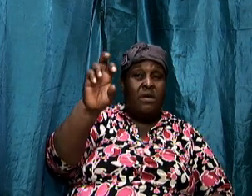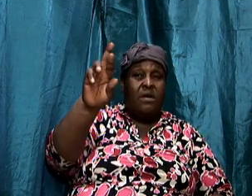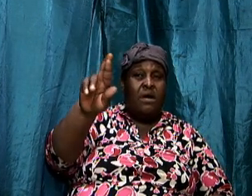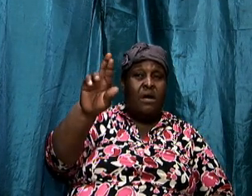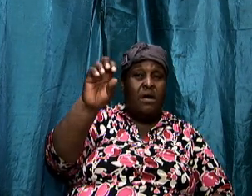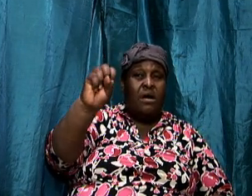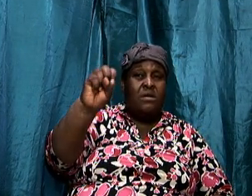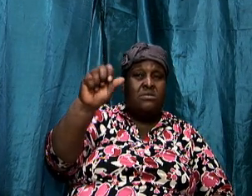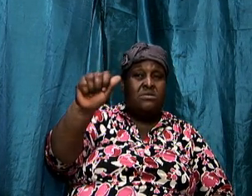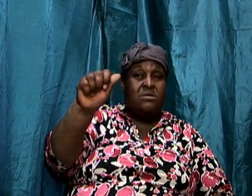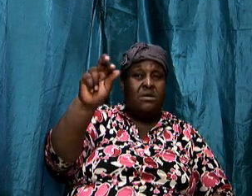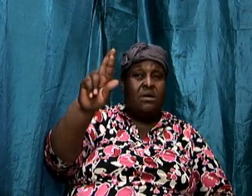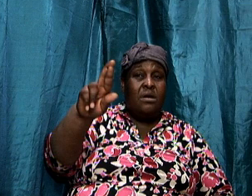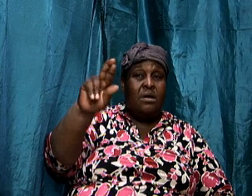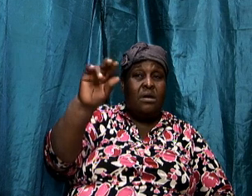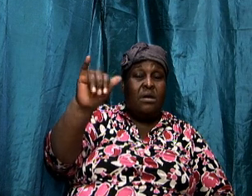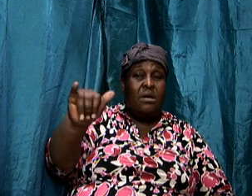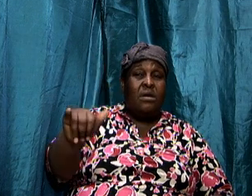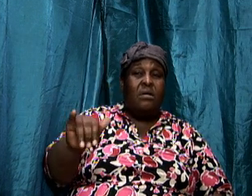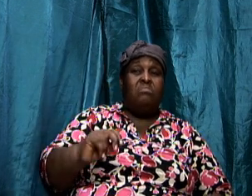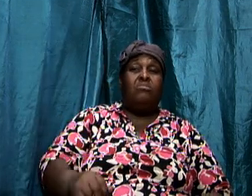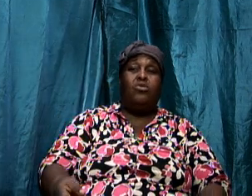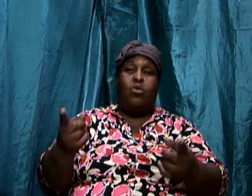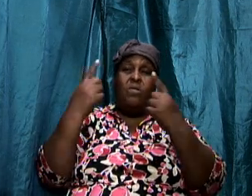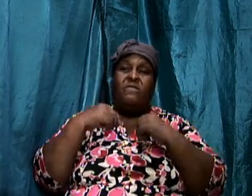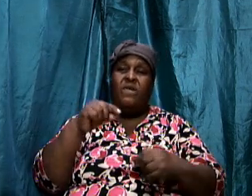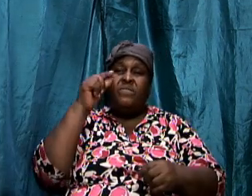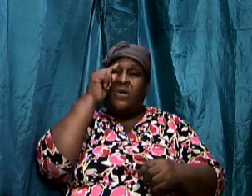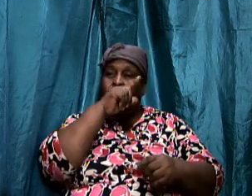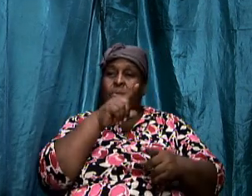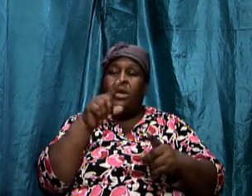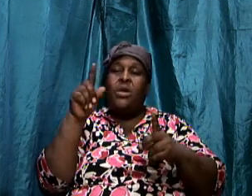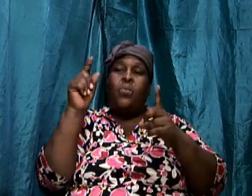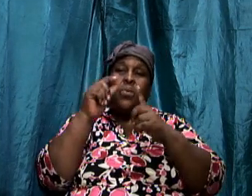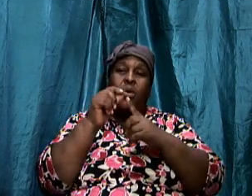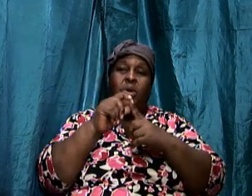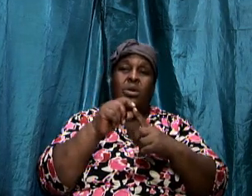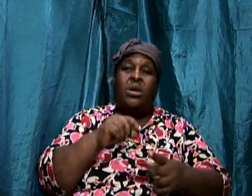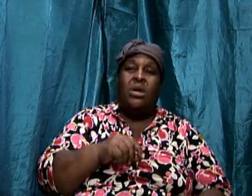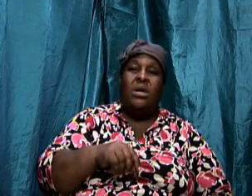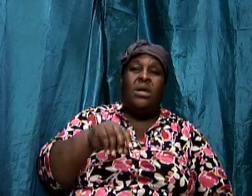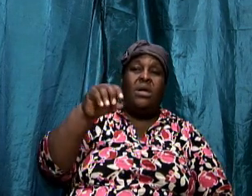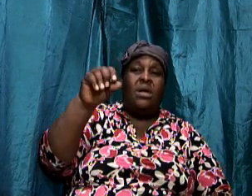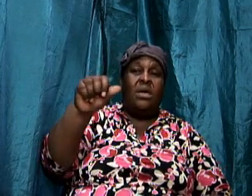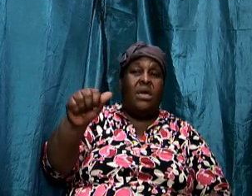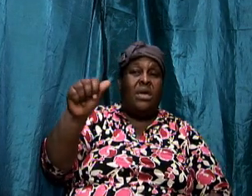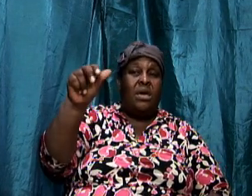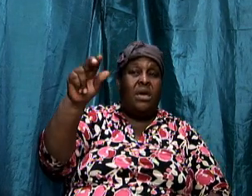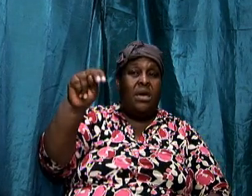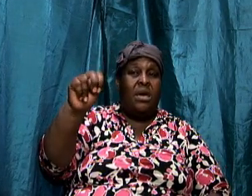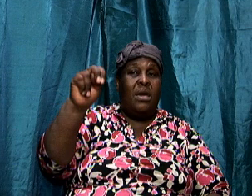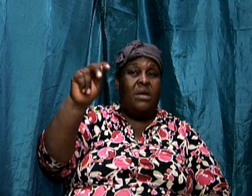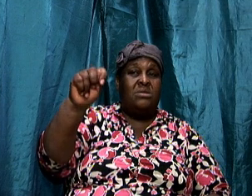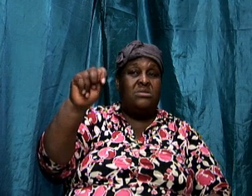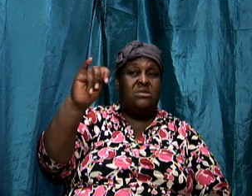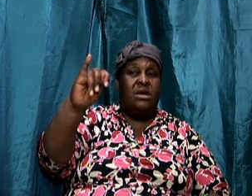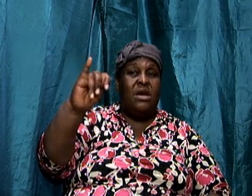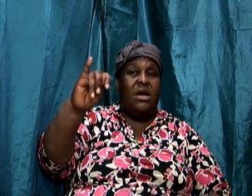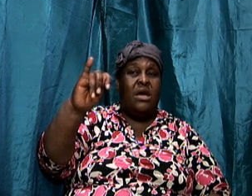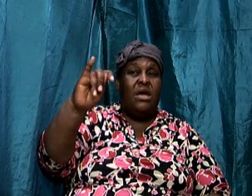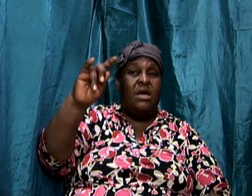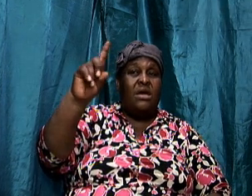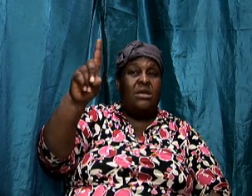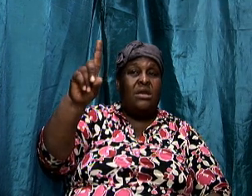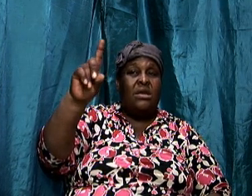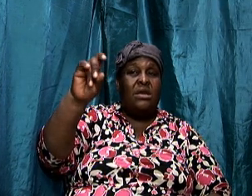comes from the greek word anti-dikos which is a compound